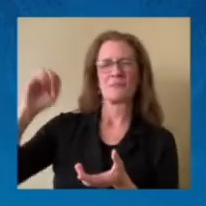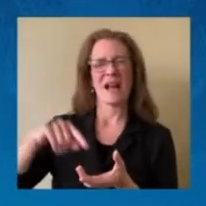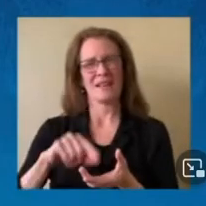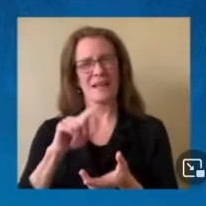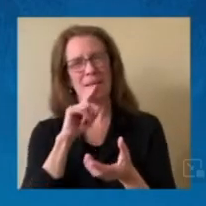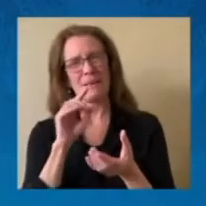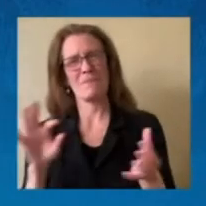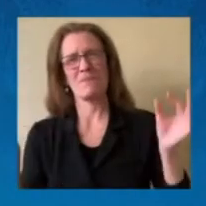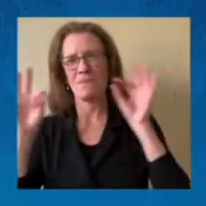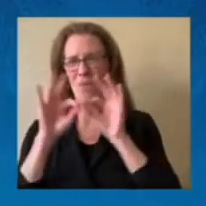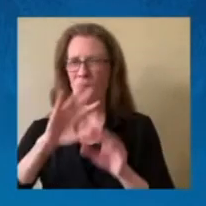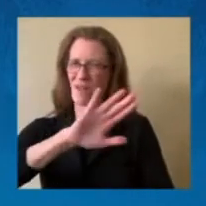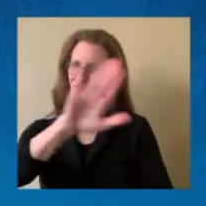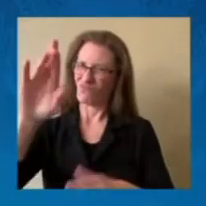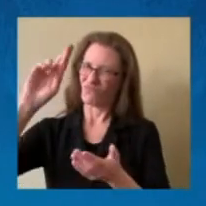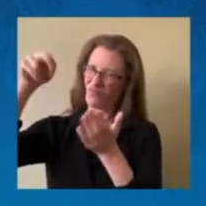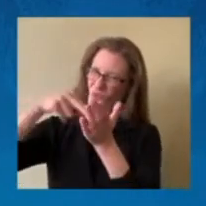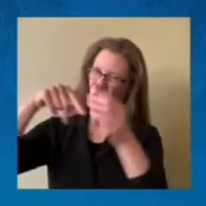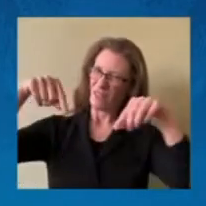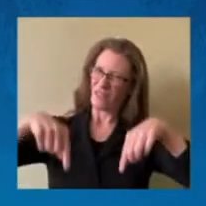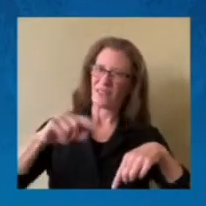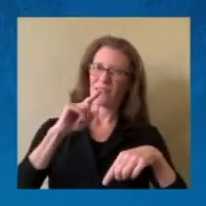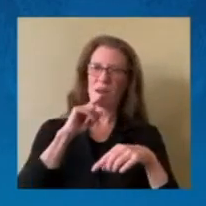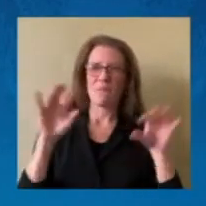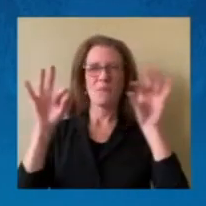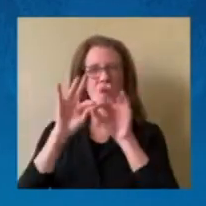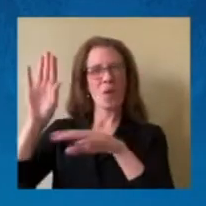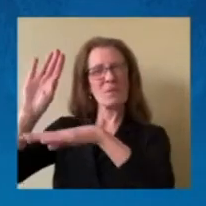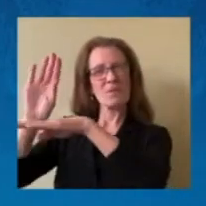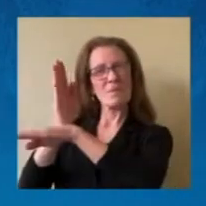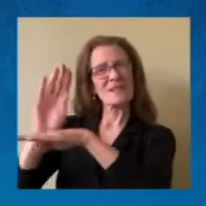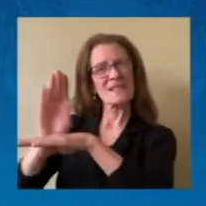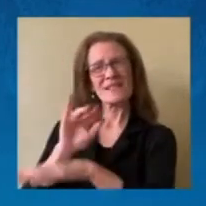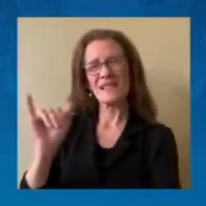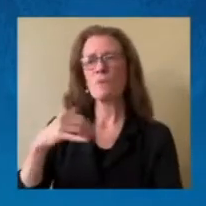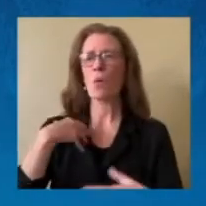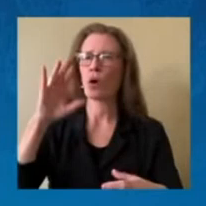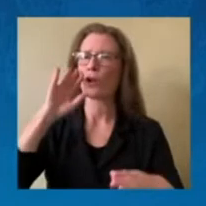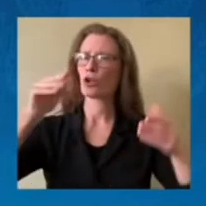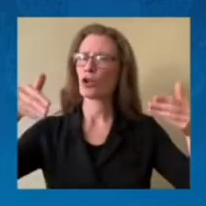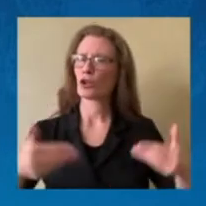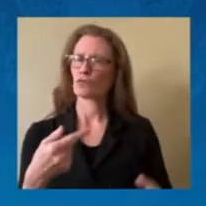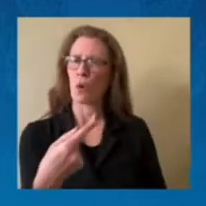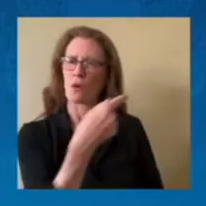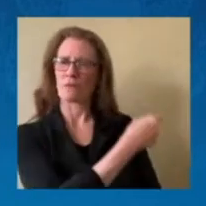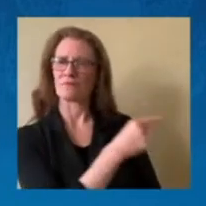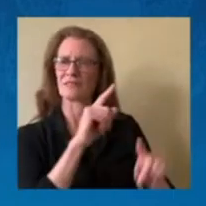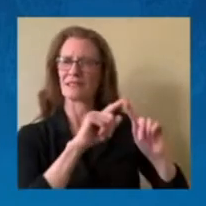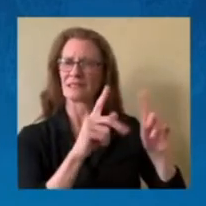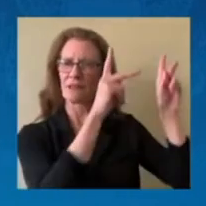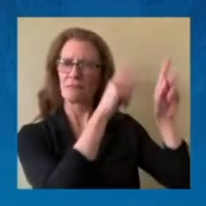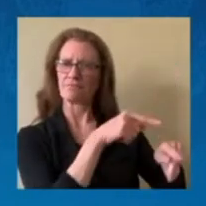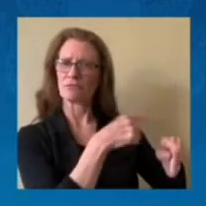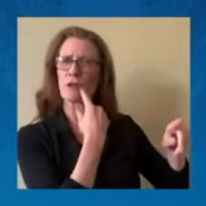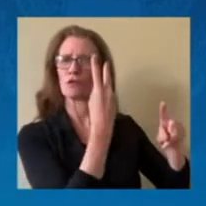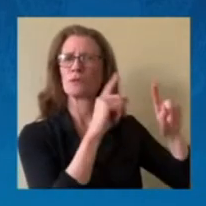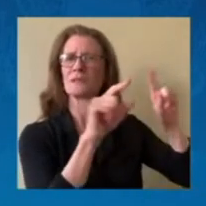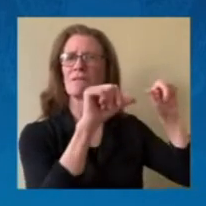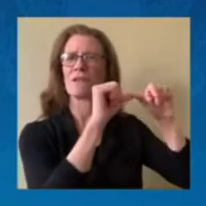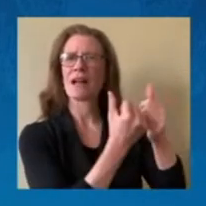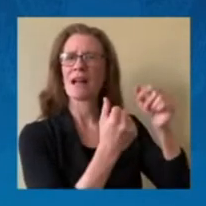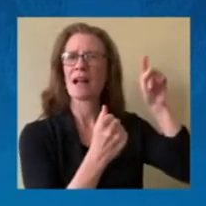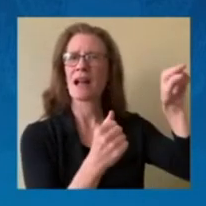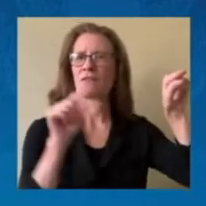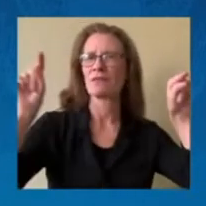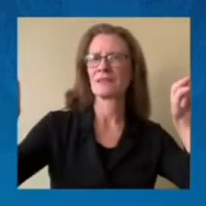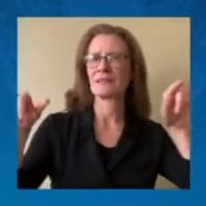the Secretary of Transportation, Pete Buttigieg. Between the two agencies, we cover launch and then activity in space and